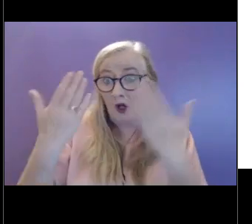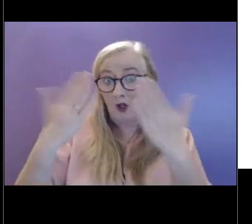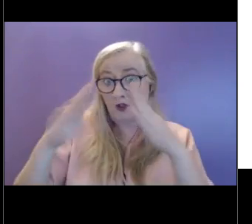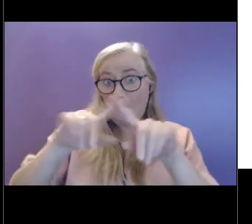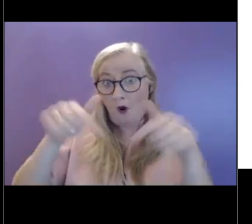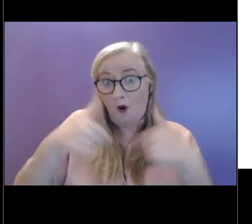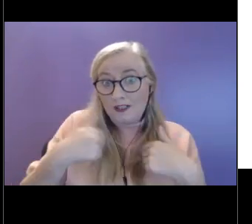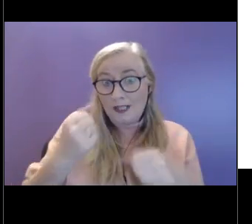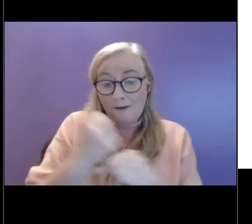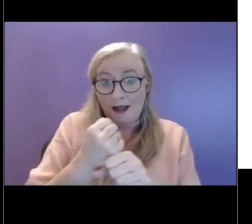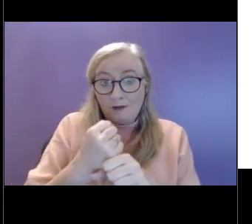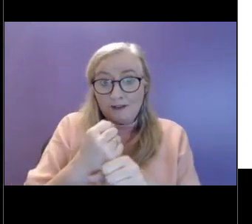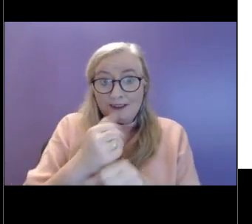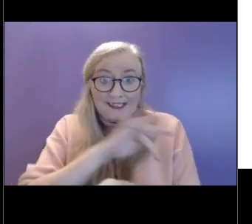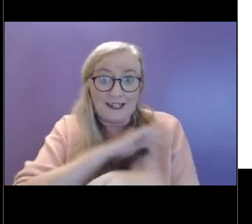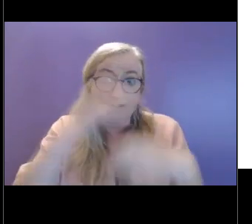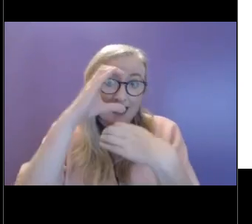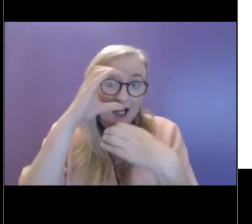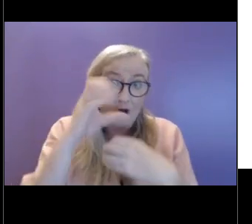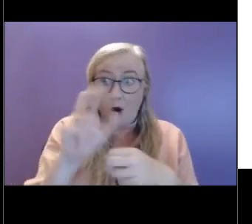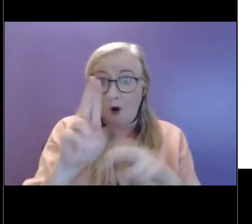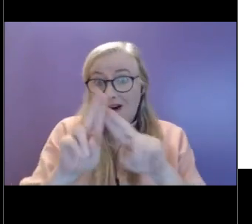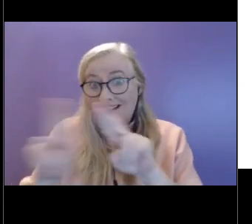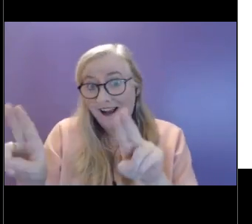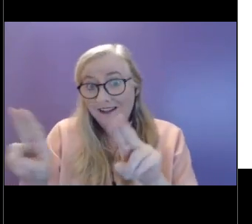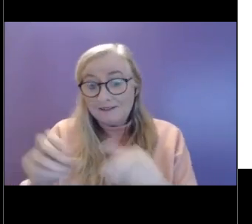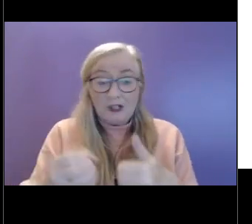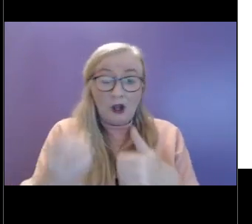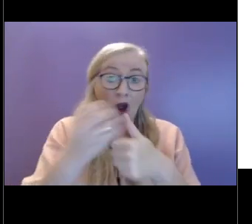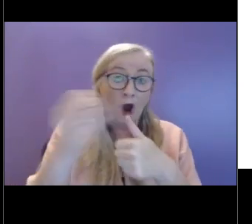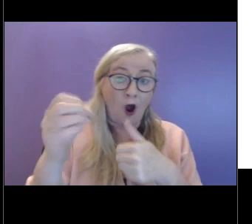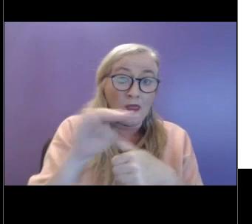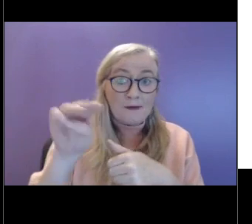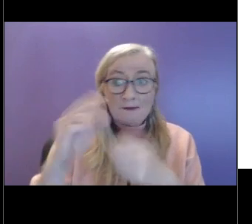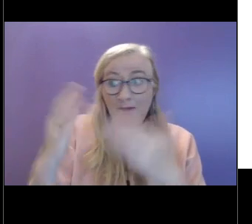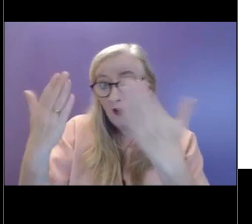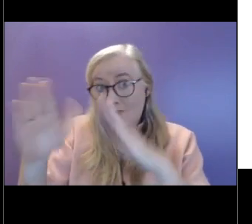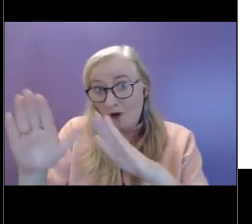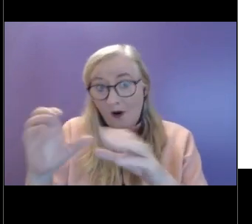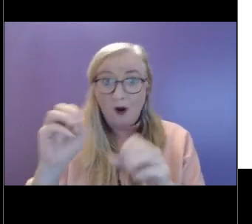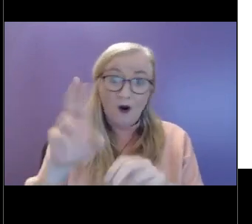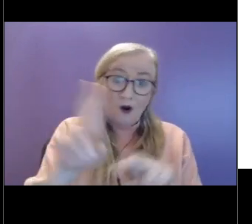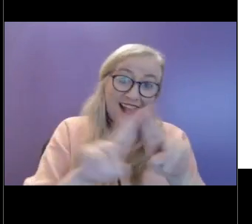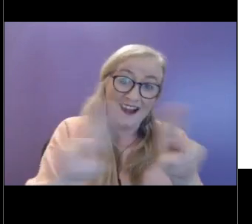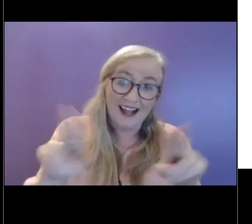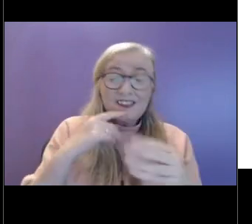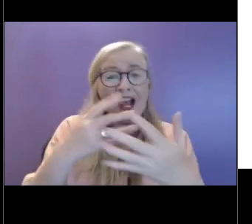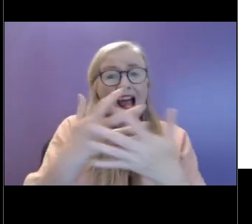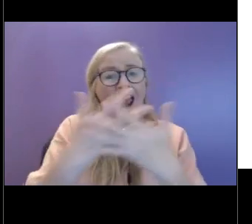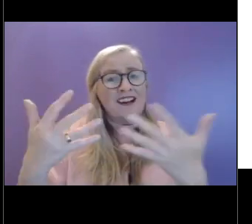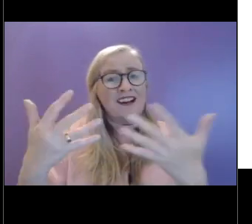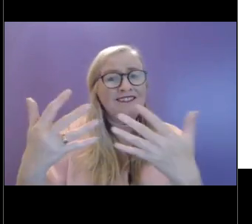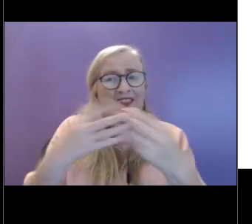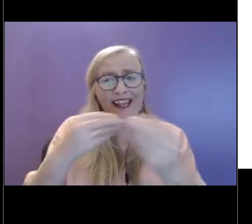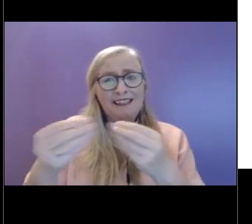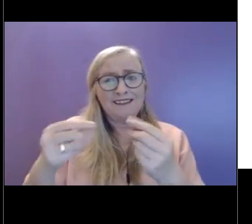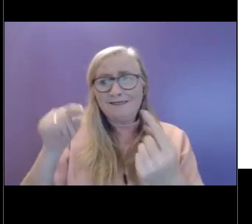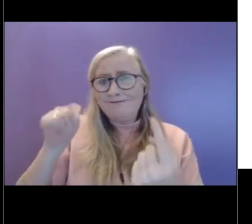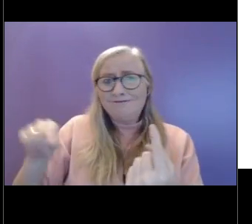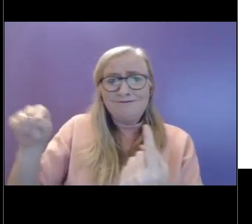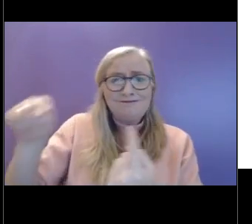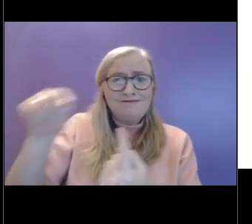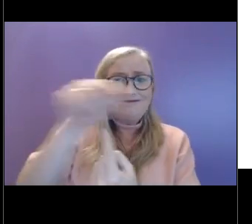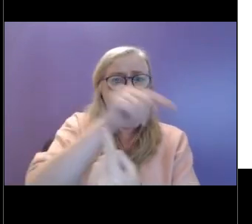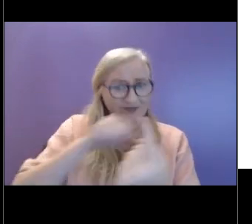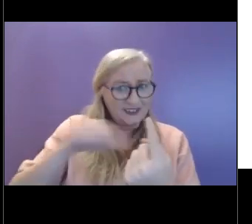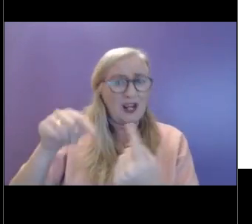being validated by people or not. And so there's lots of external environmental factors that will have come into, you know, bringing us